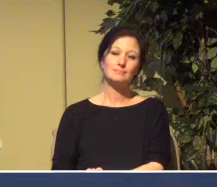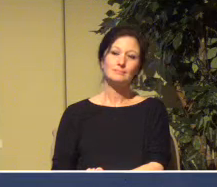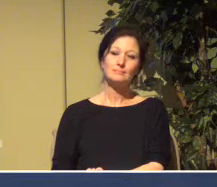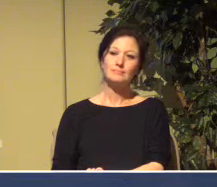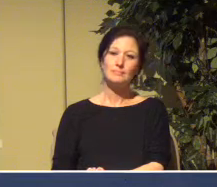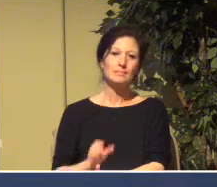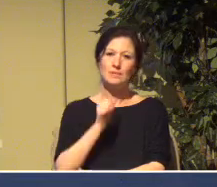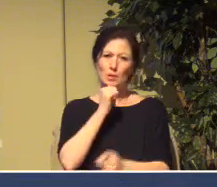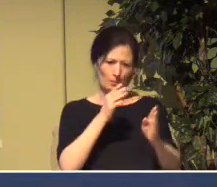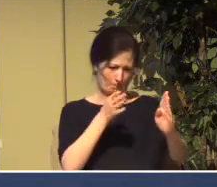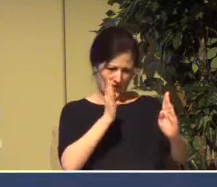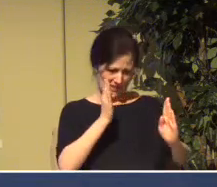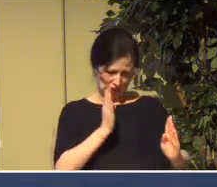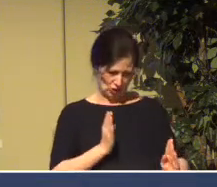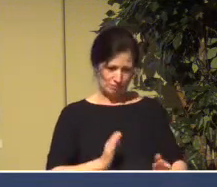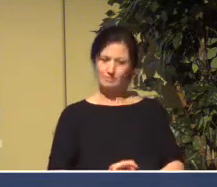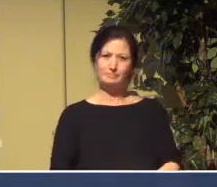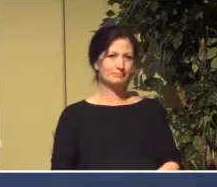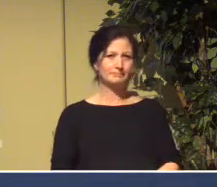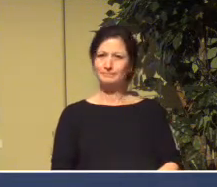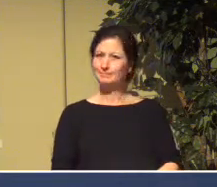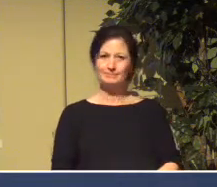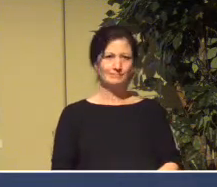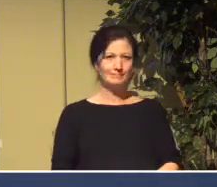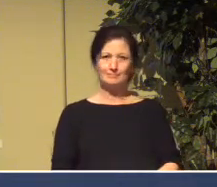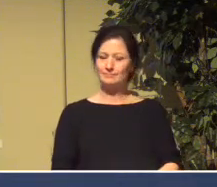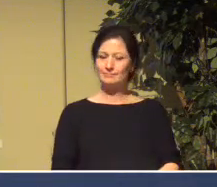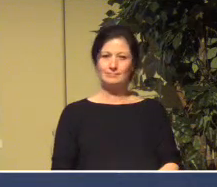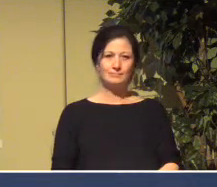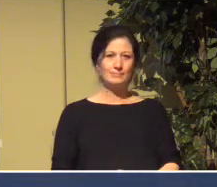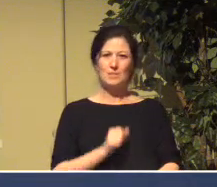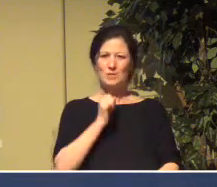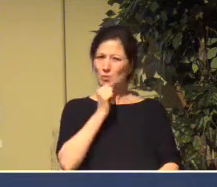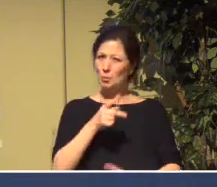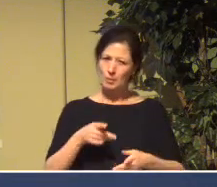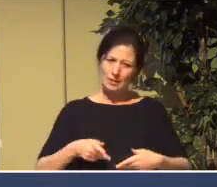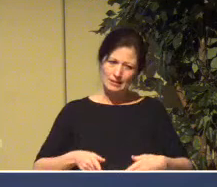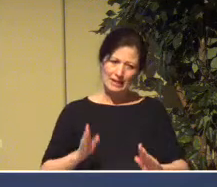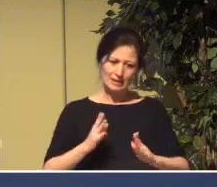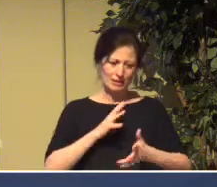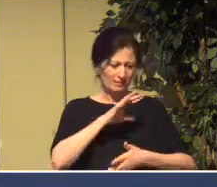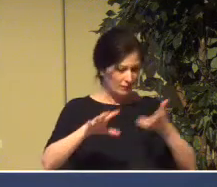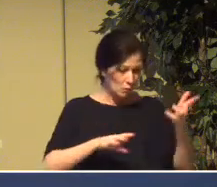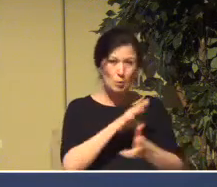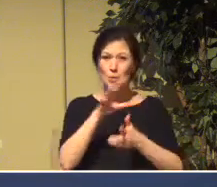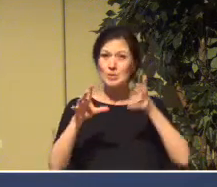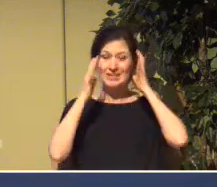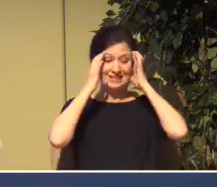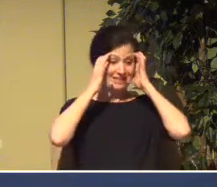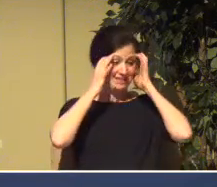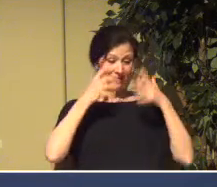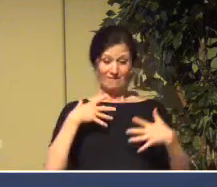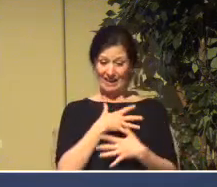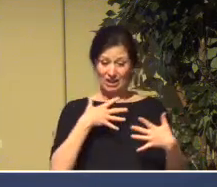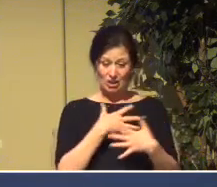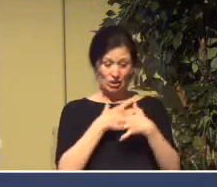Don't listen. Don't let confusion, distrust, fear,